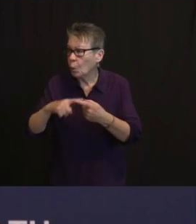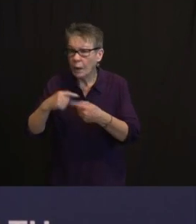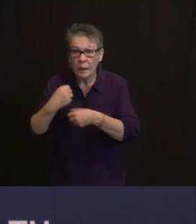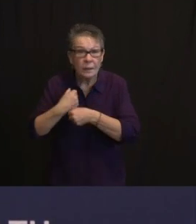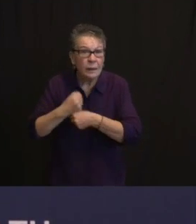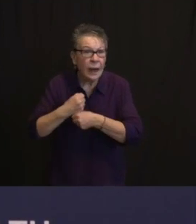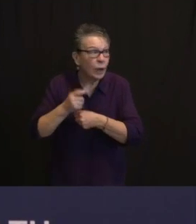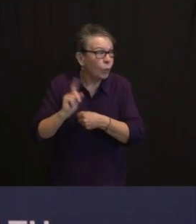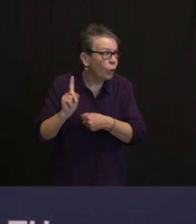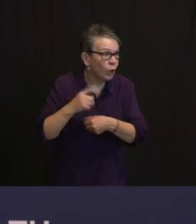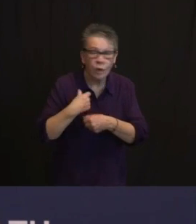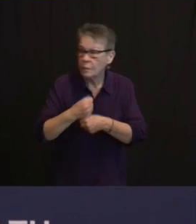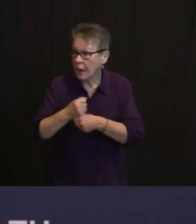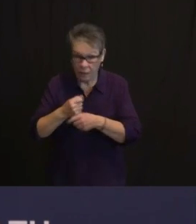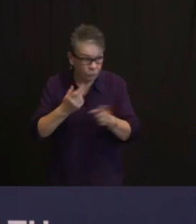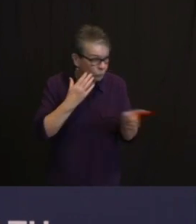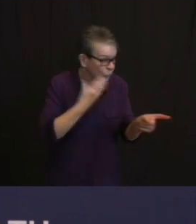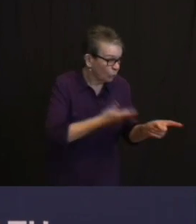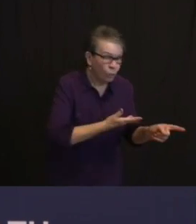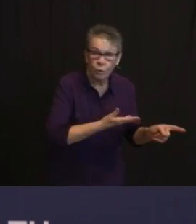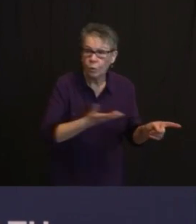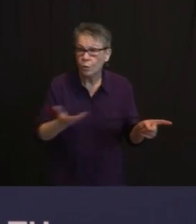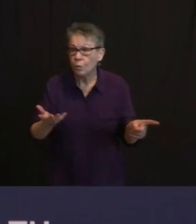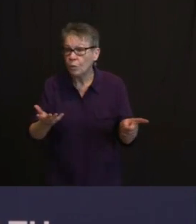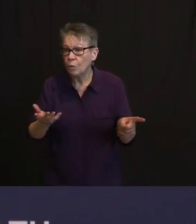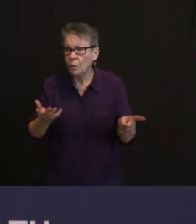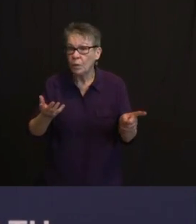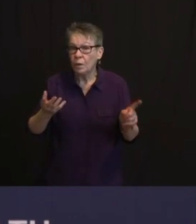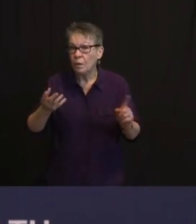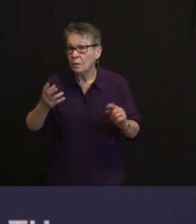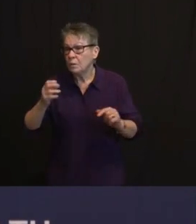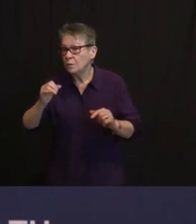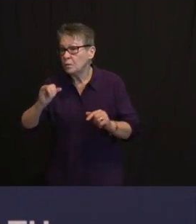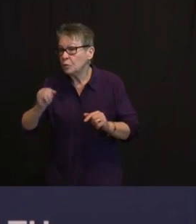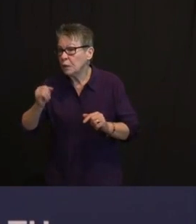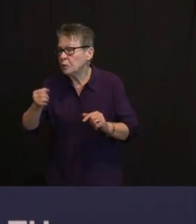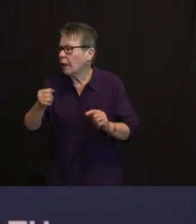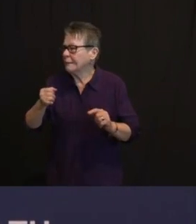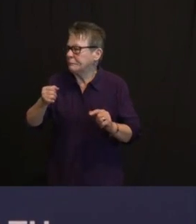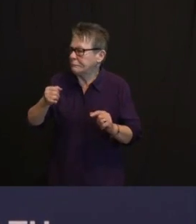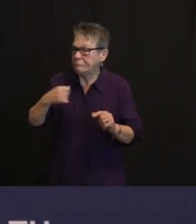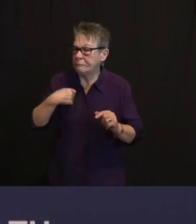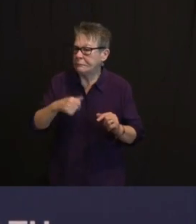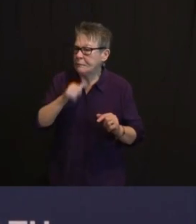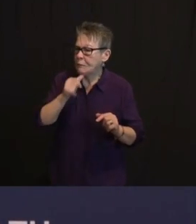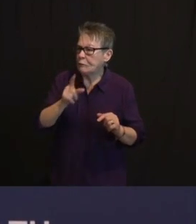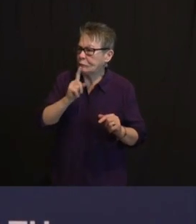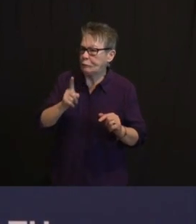DO YOU KNOW WHERE THEY'RE MANUFACTURING THE J&J VACCINE? I DON'T. WE'LL COME BACK TO ON THAT.